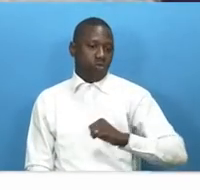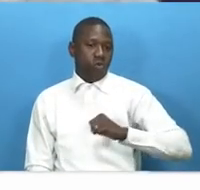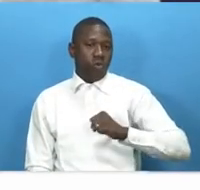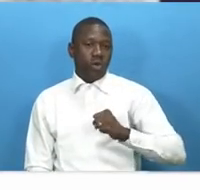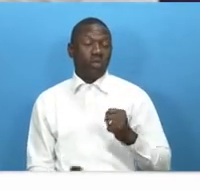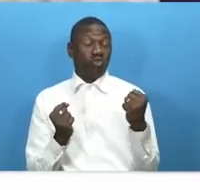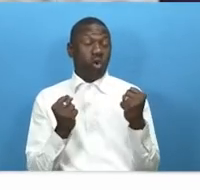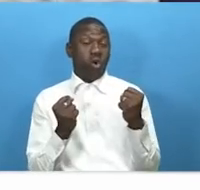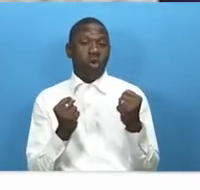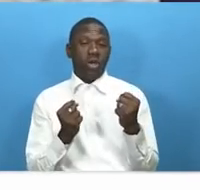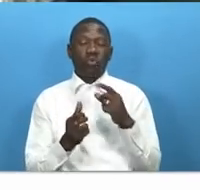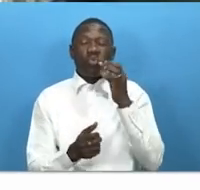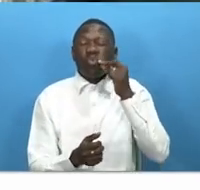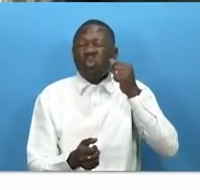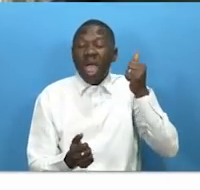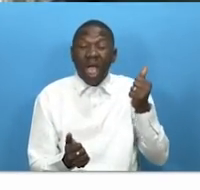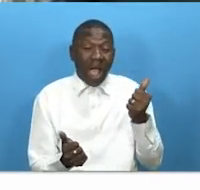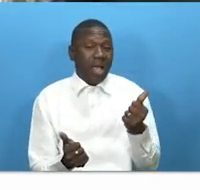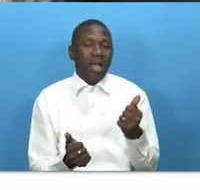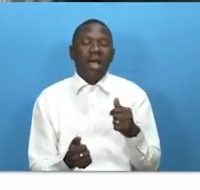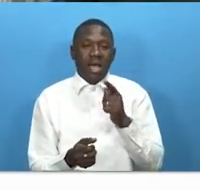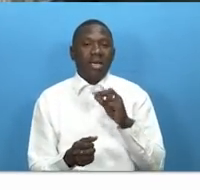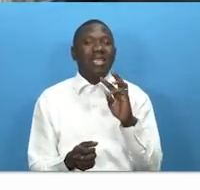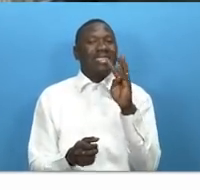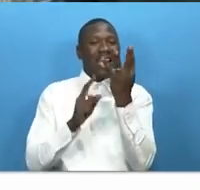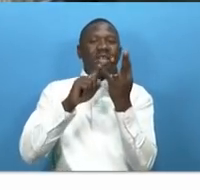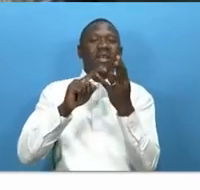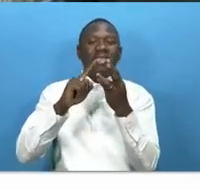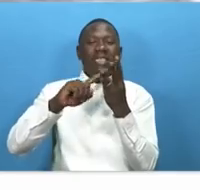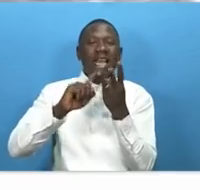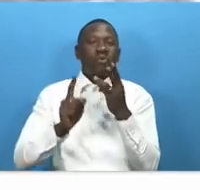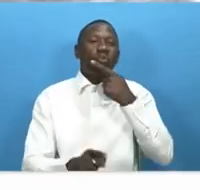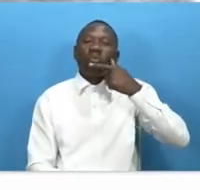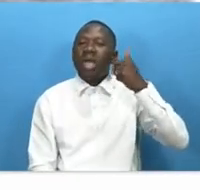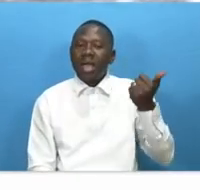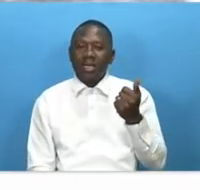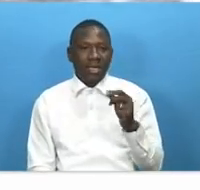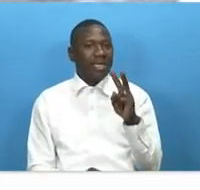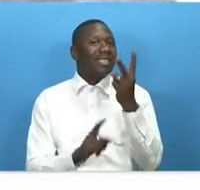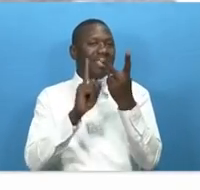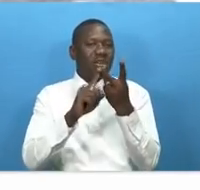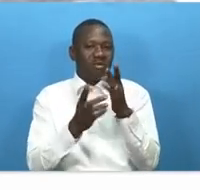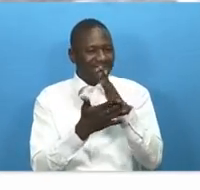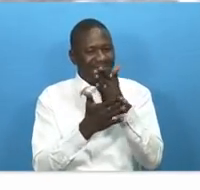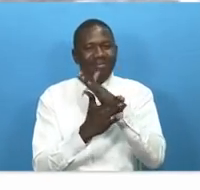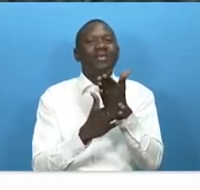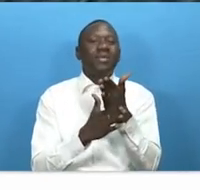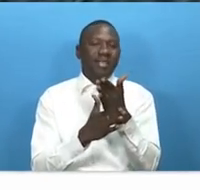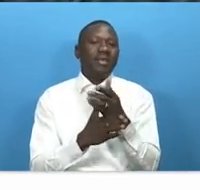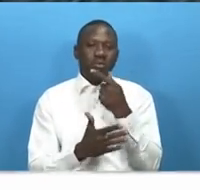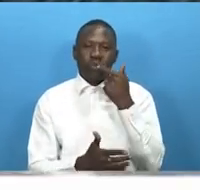still retaining the bitterness and the third the sweetest and the weakest with the second falling somewhere in between